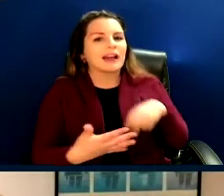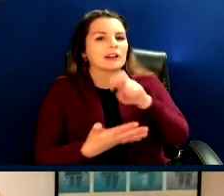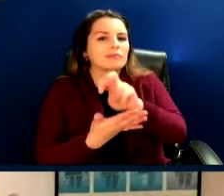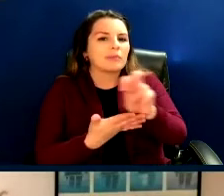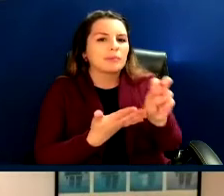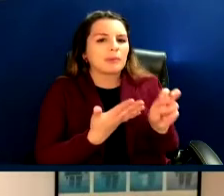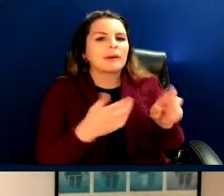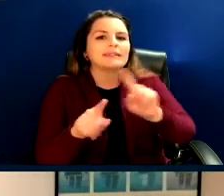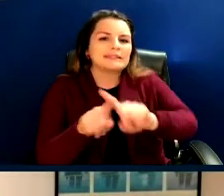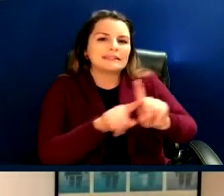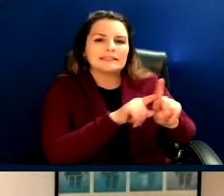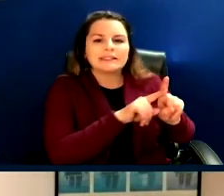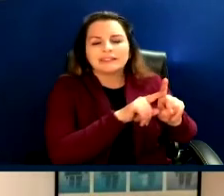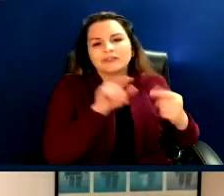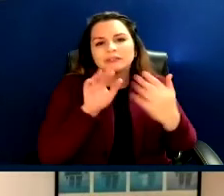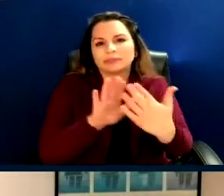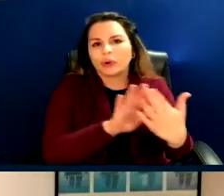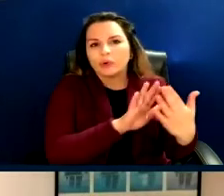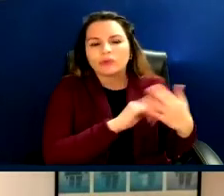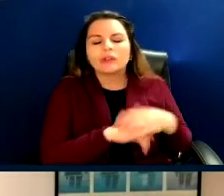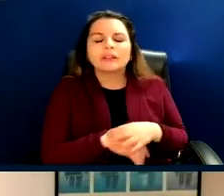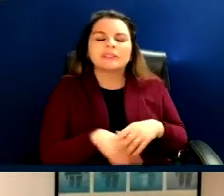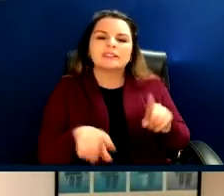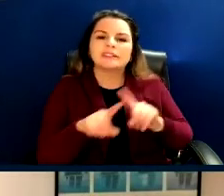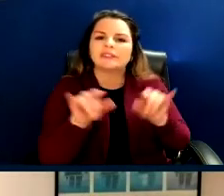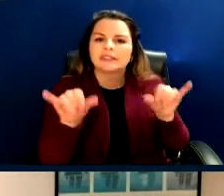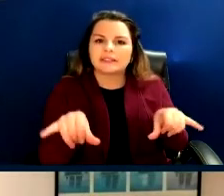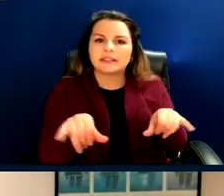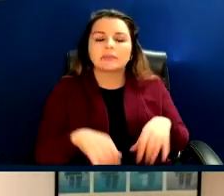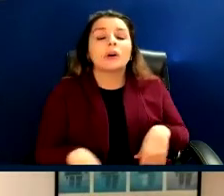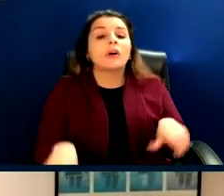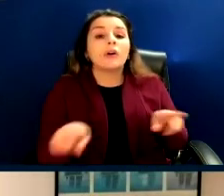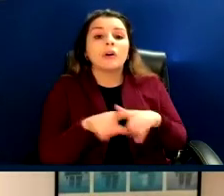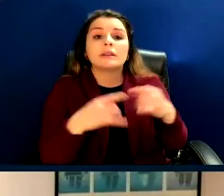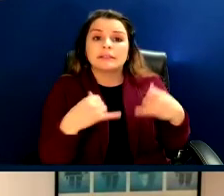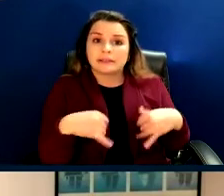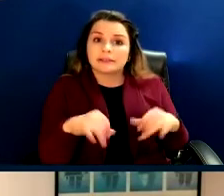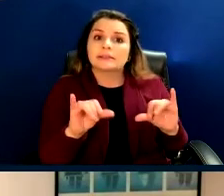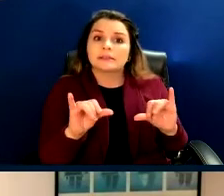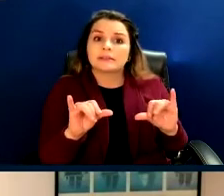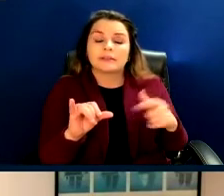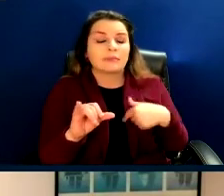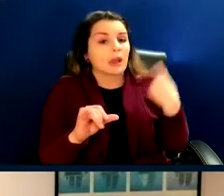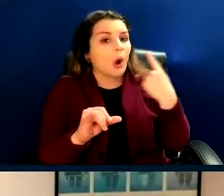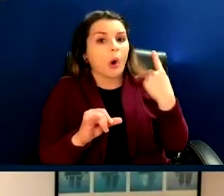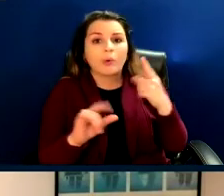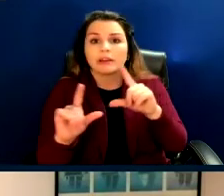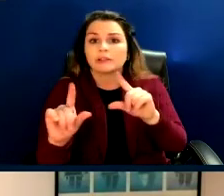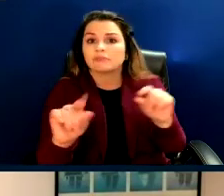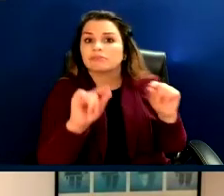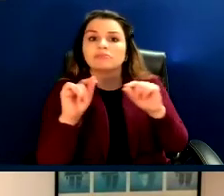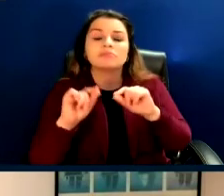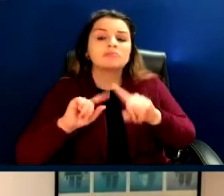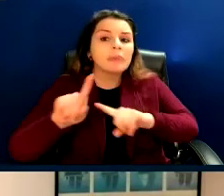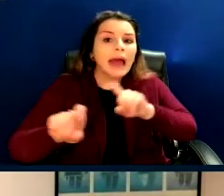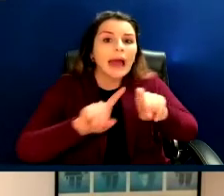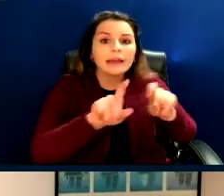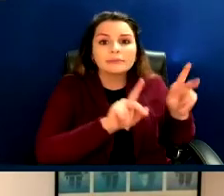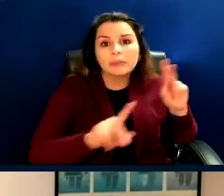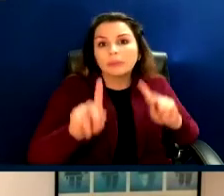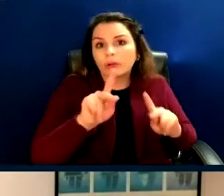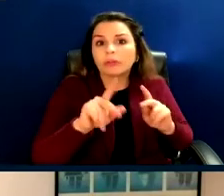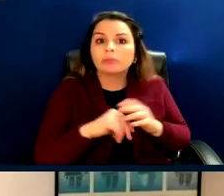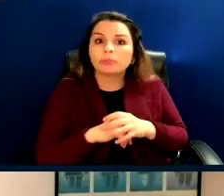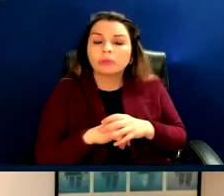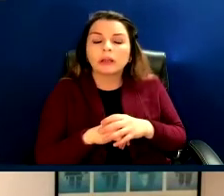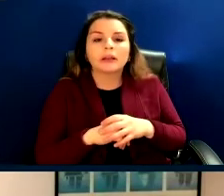different kinds of methods. And then I also still ask around. I'll start. I mean,